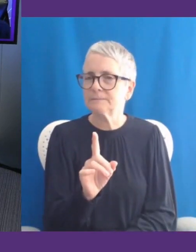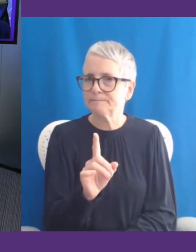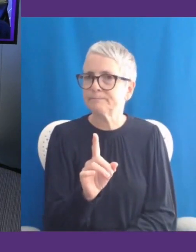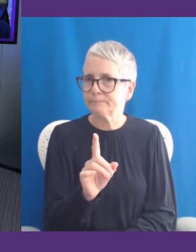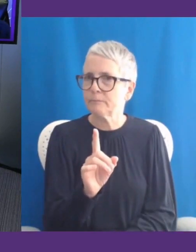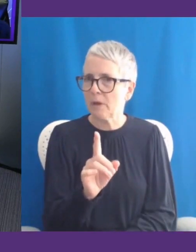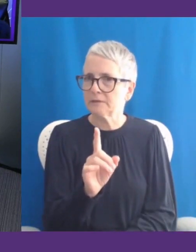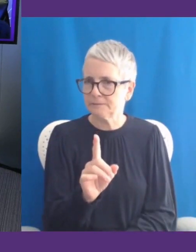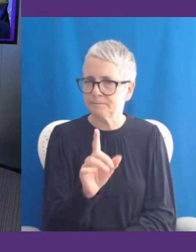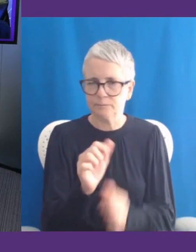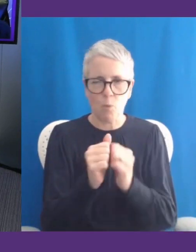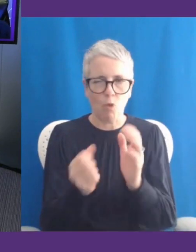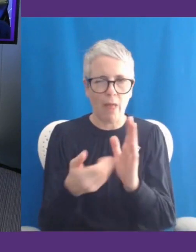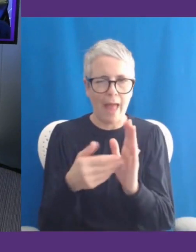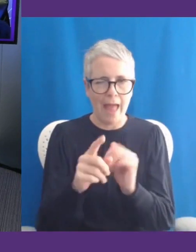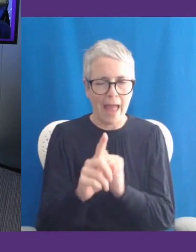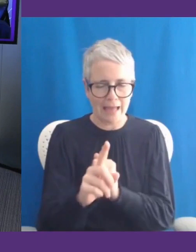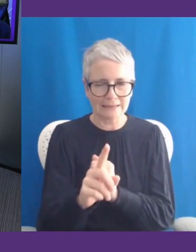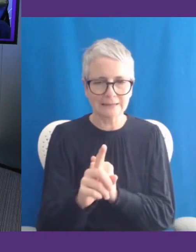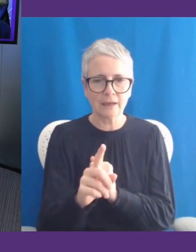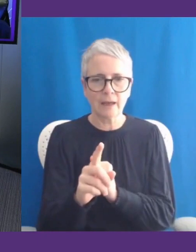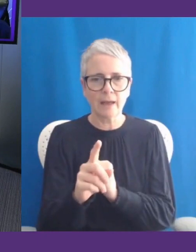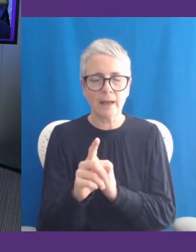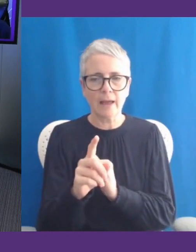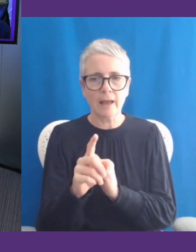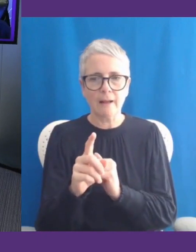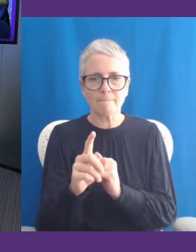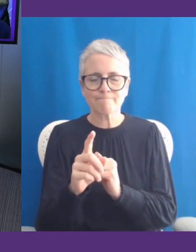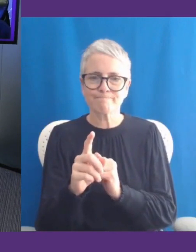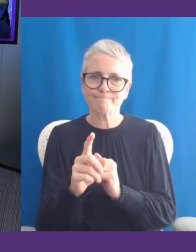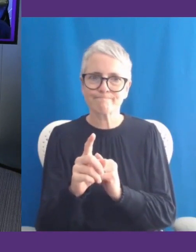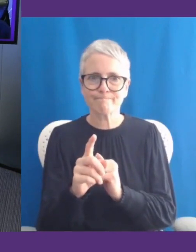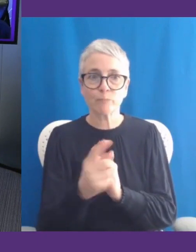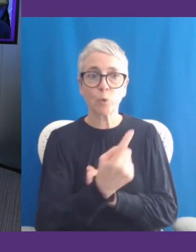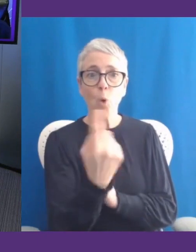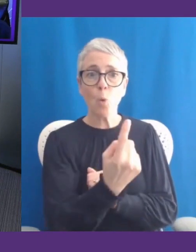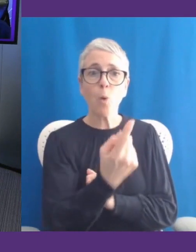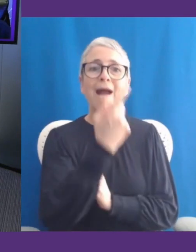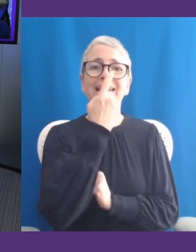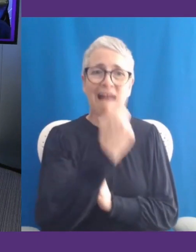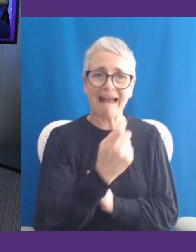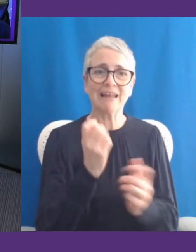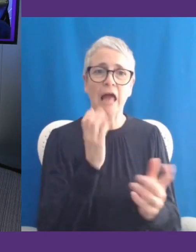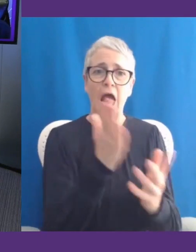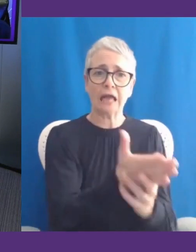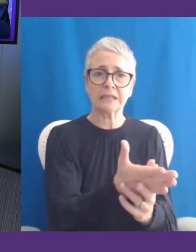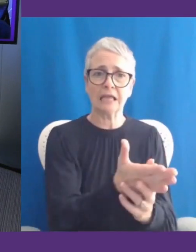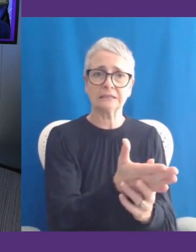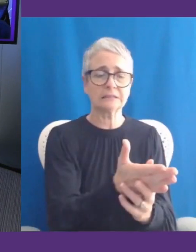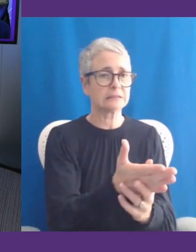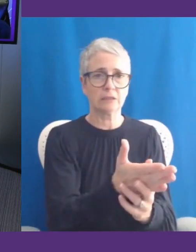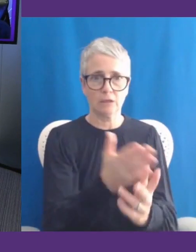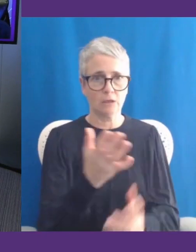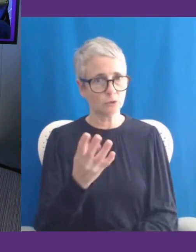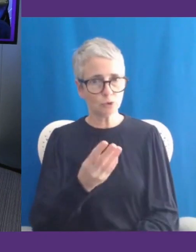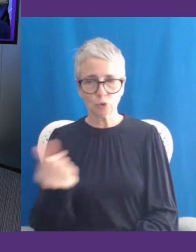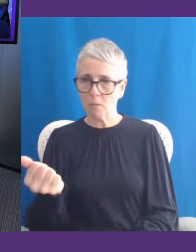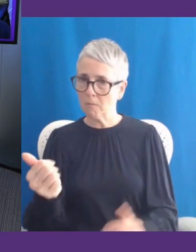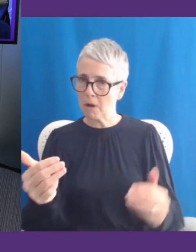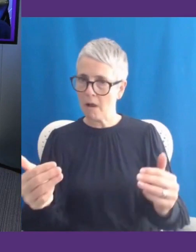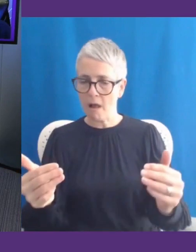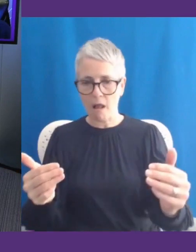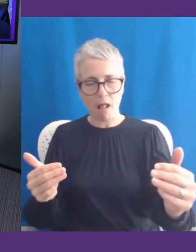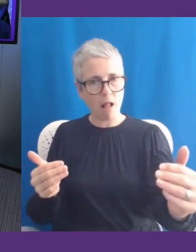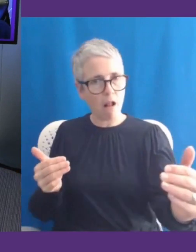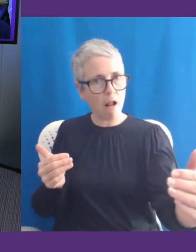we are seeing a widening of the gap of those able to access that technology because in its initial phases, technology like that is